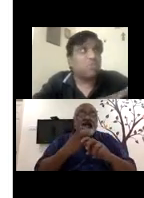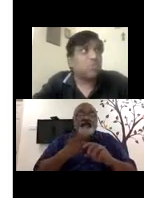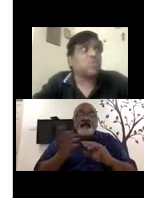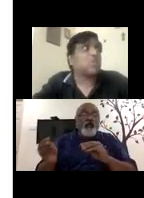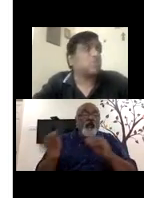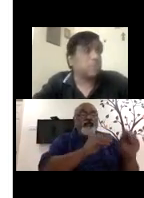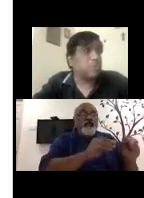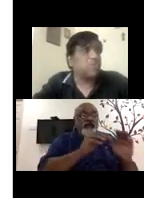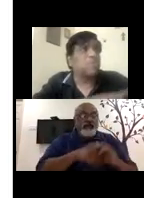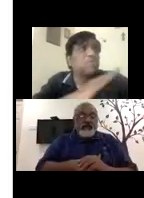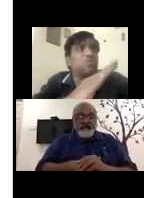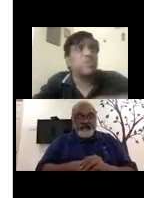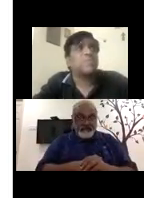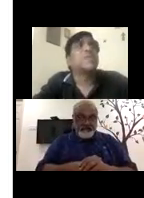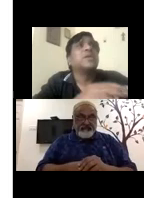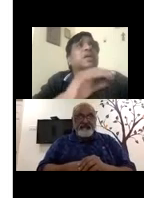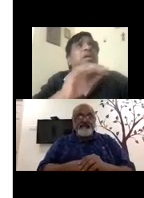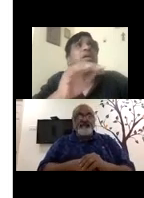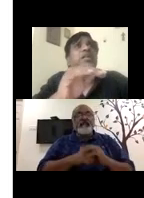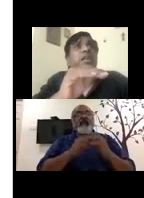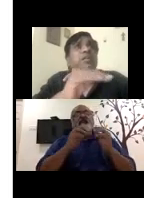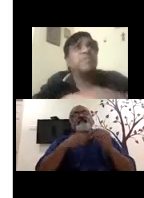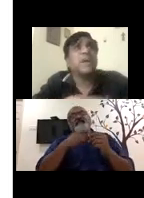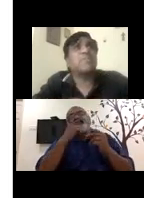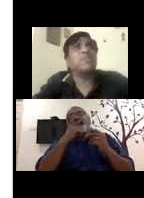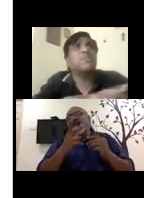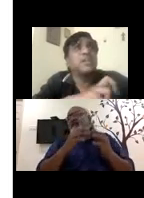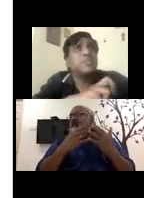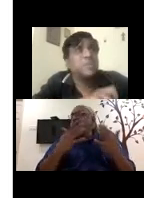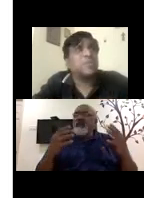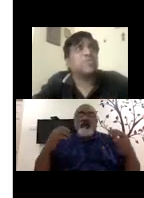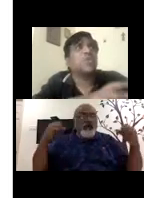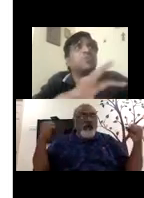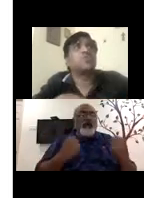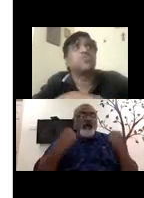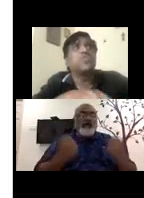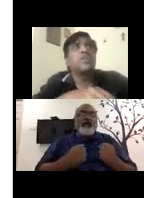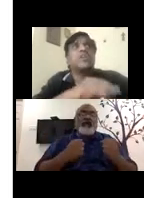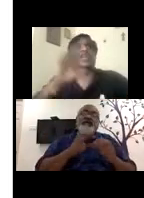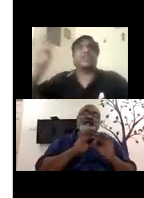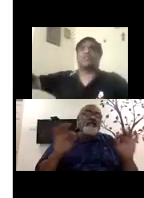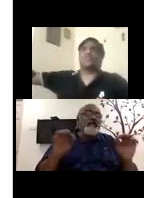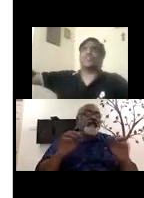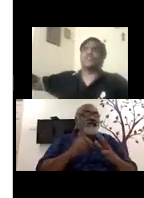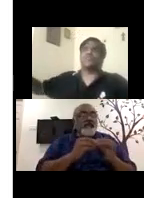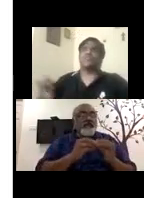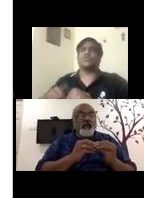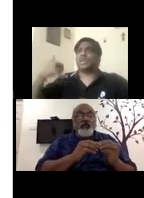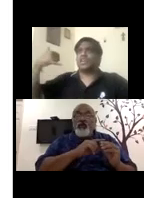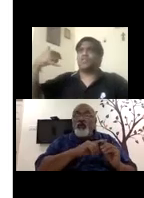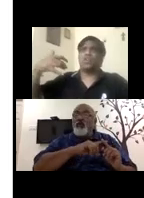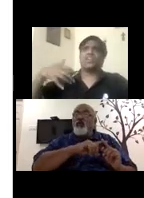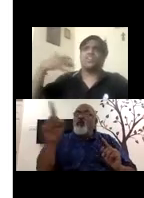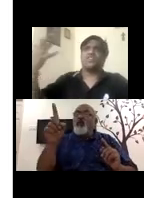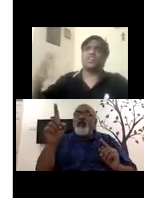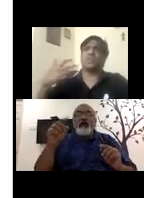So I know a lot of people who have moved from, uh, done manual, uh, BPO jobs to really a software engineer. BPO